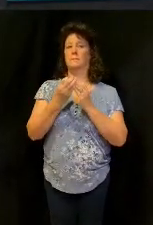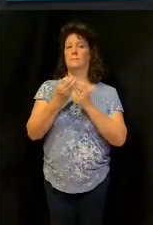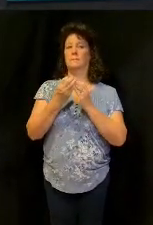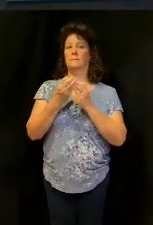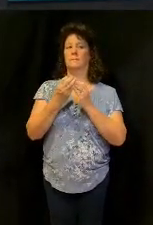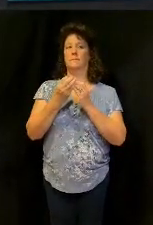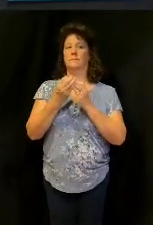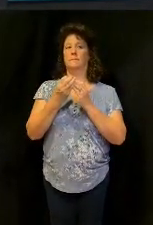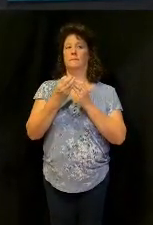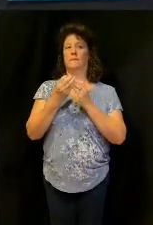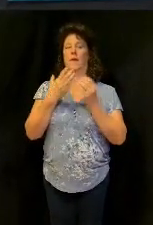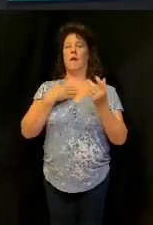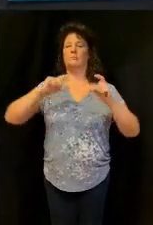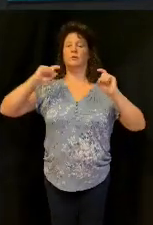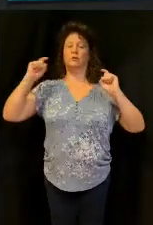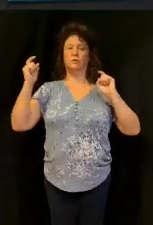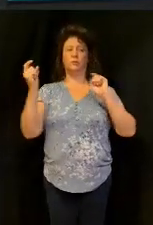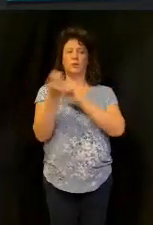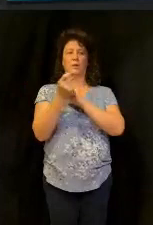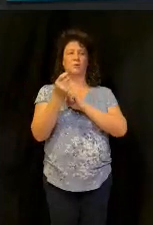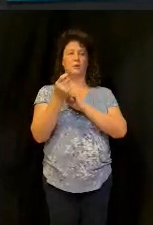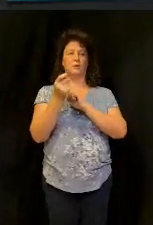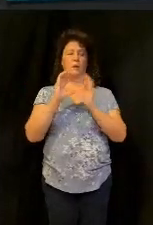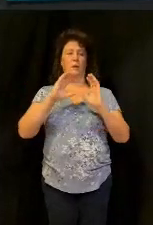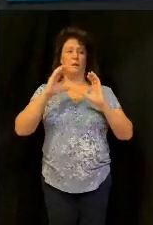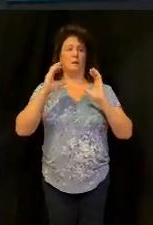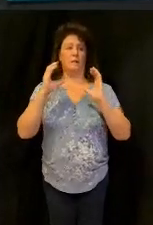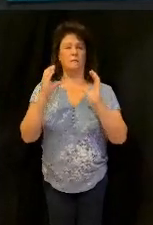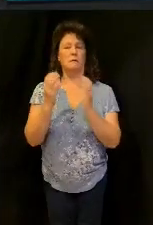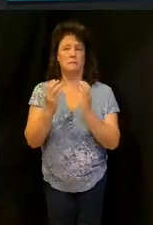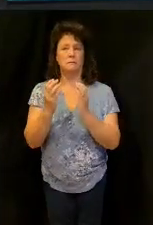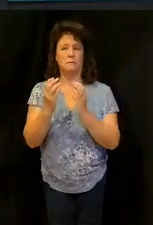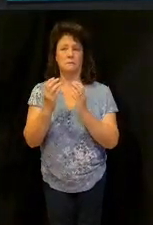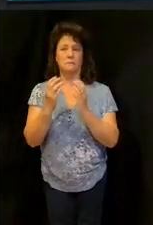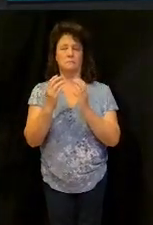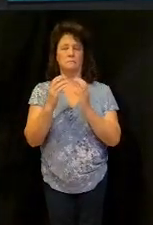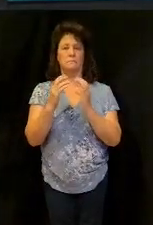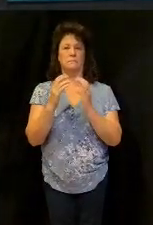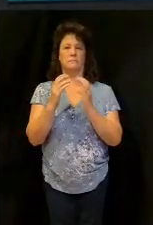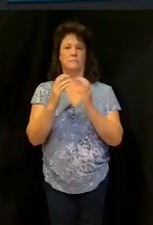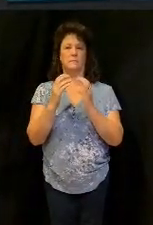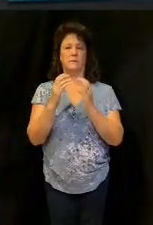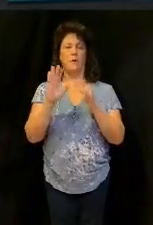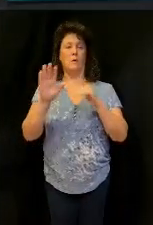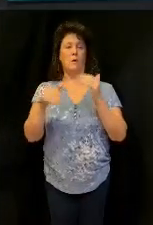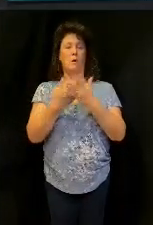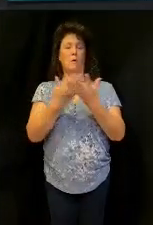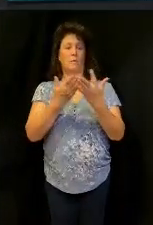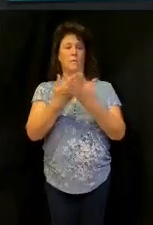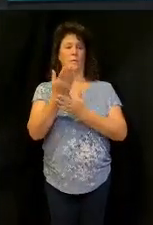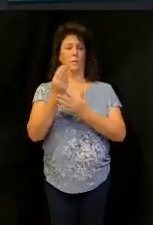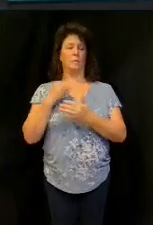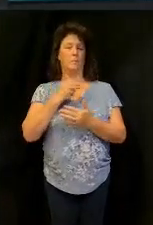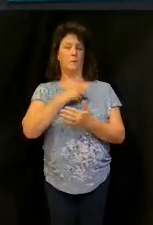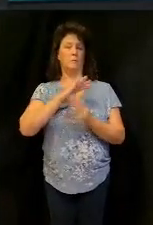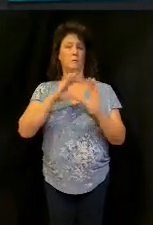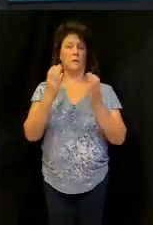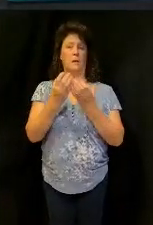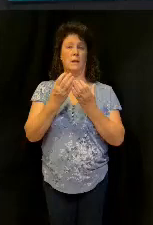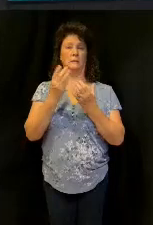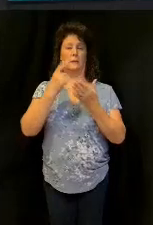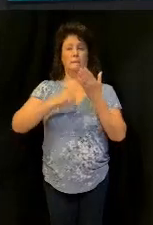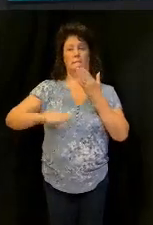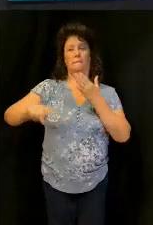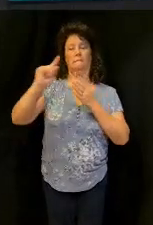the membership class totally, and it's going to be great, so anyway, we're going to all go back through the membership class, it's going to be awesome, it's be fun, but